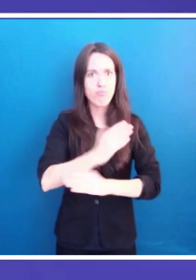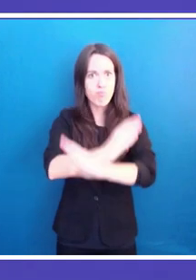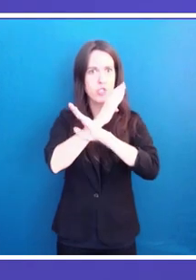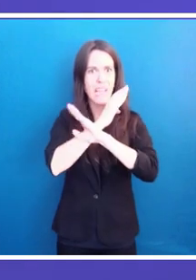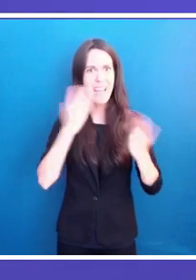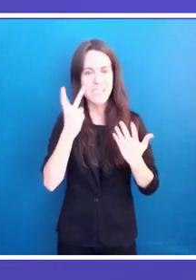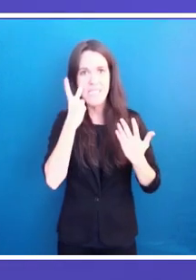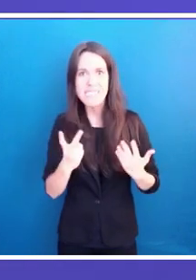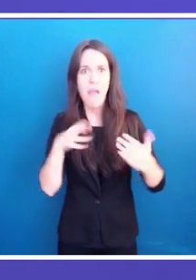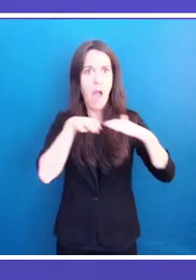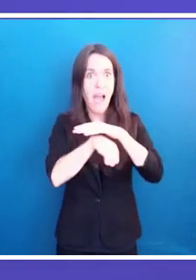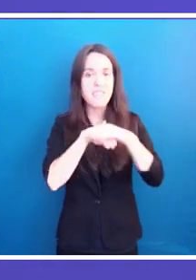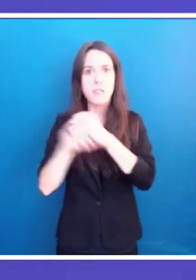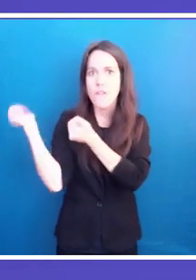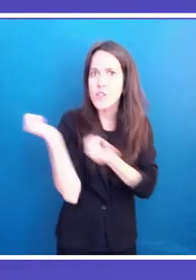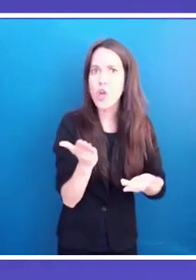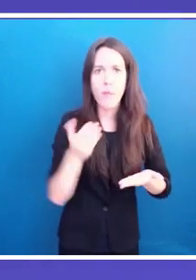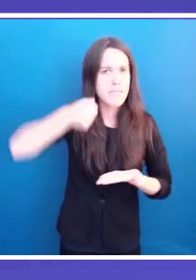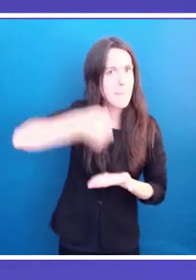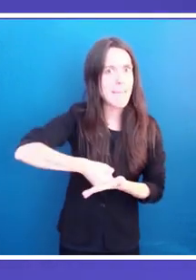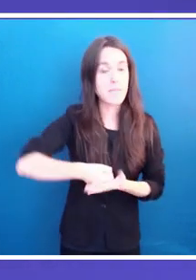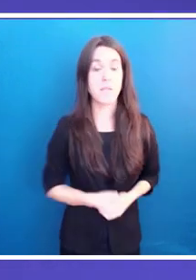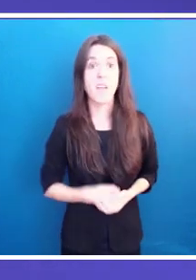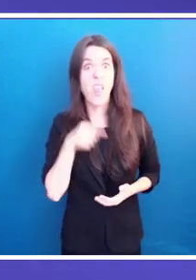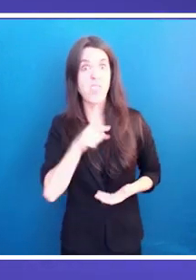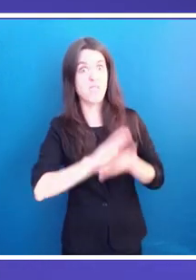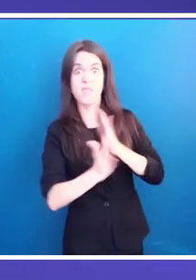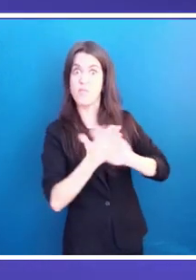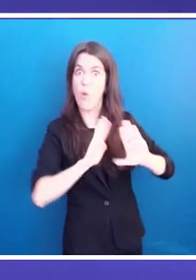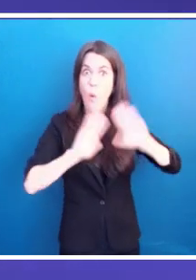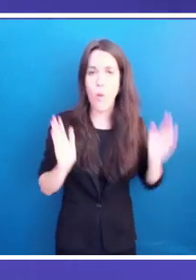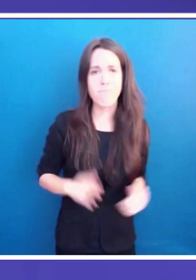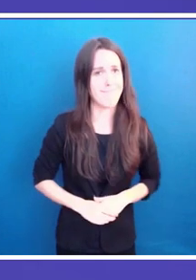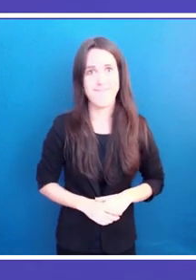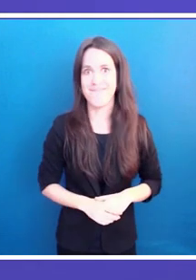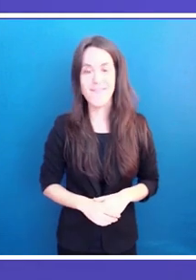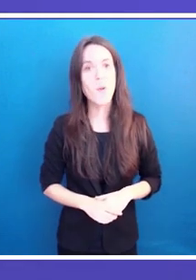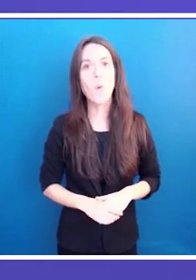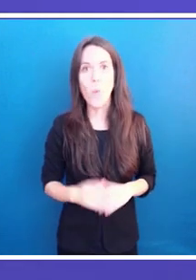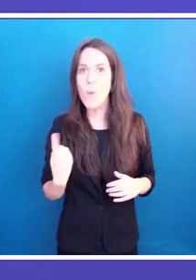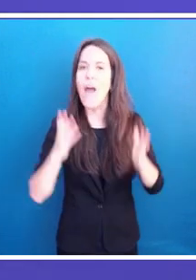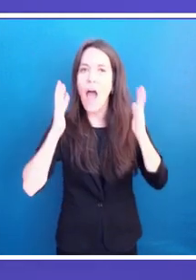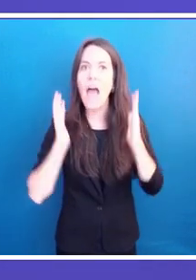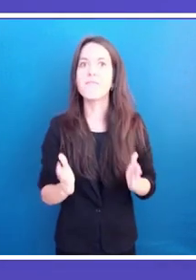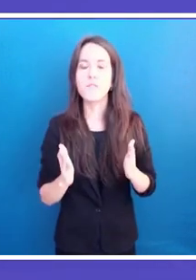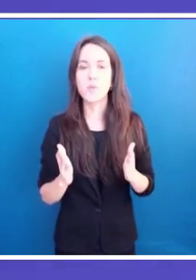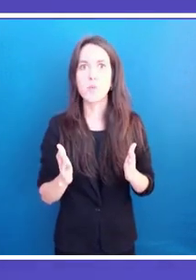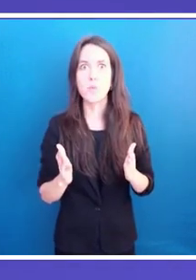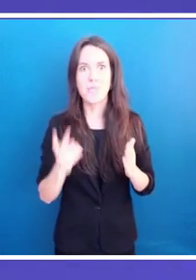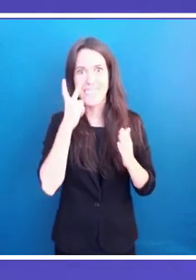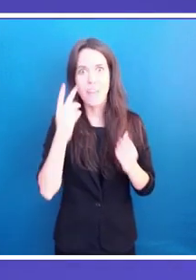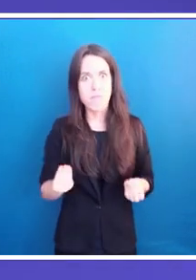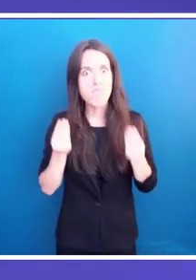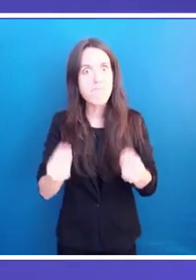to services and care. But that's not all. We must also bring new value to the